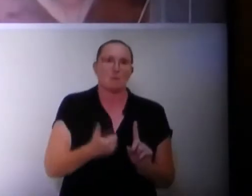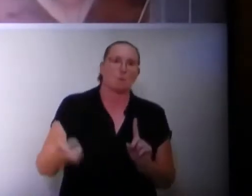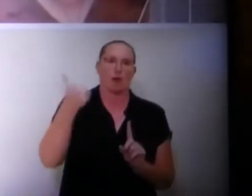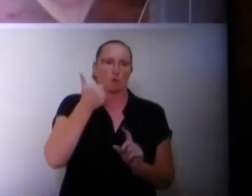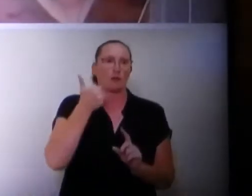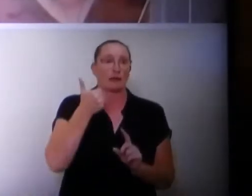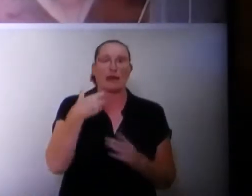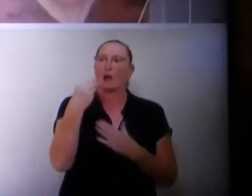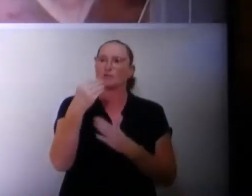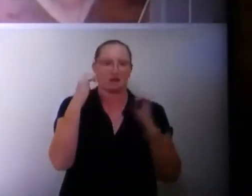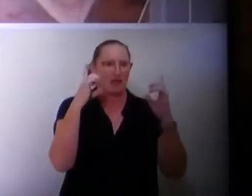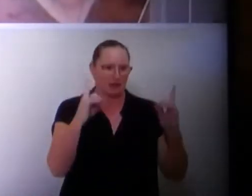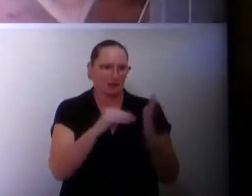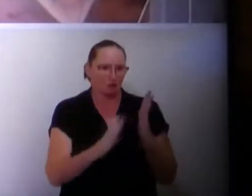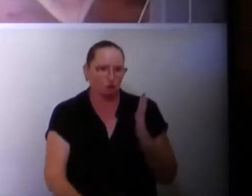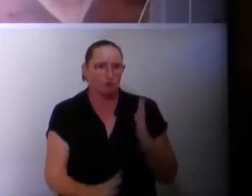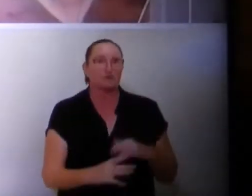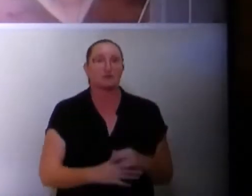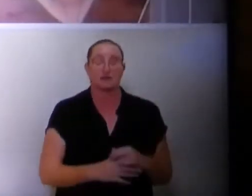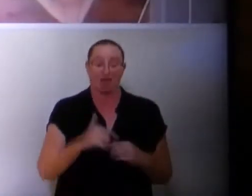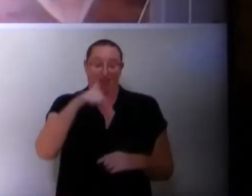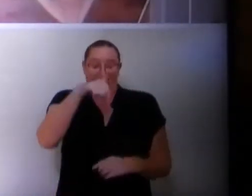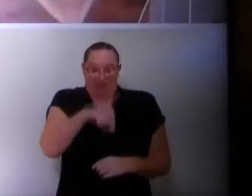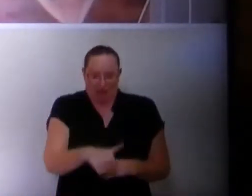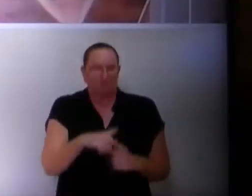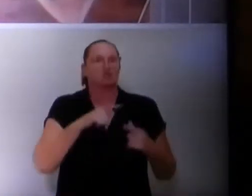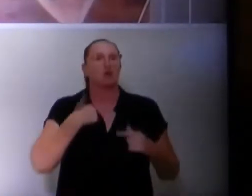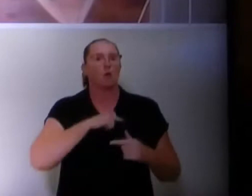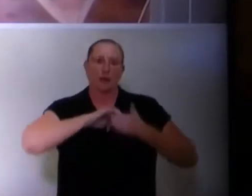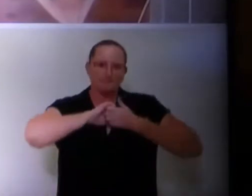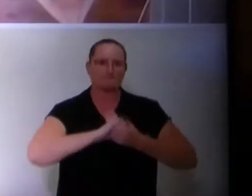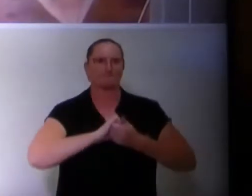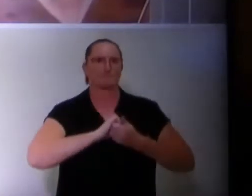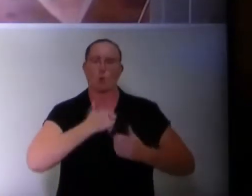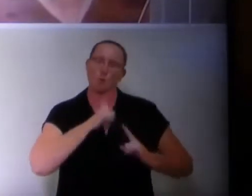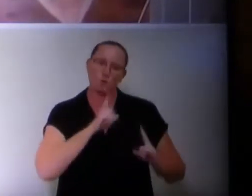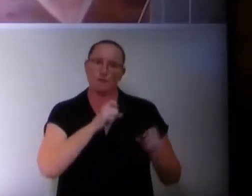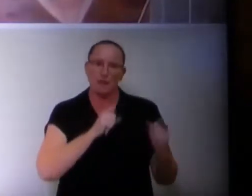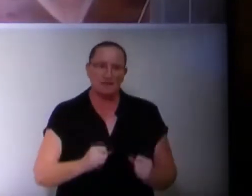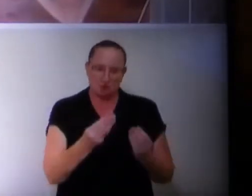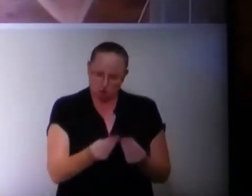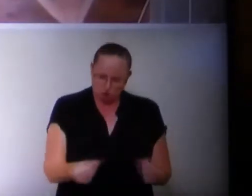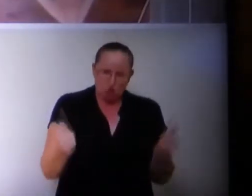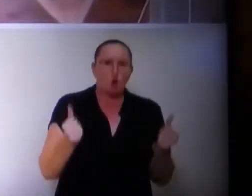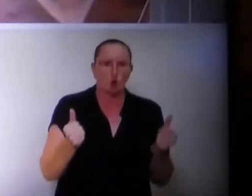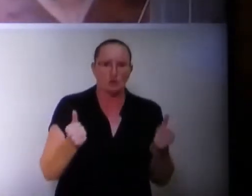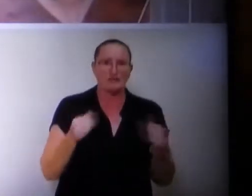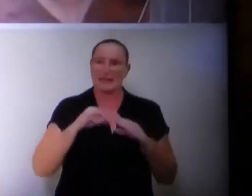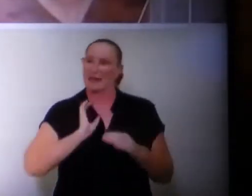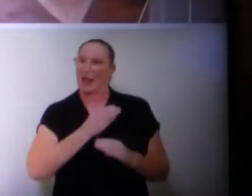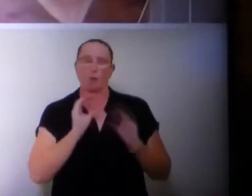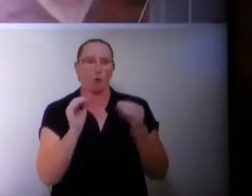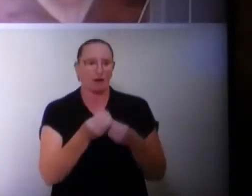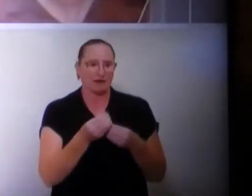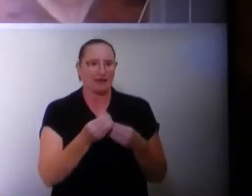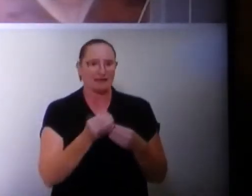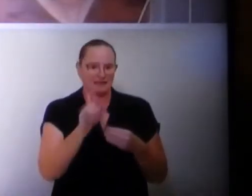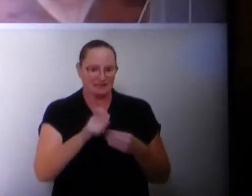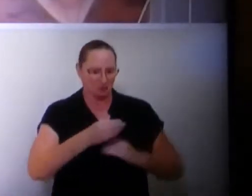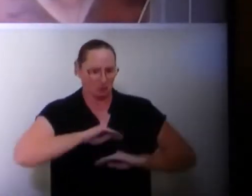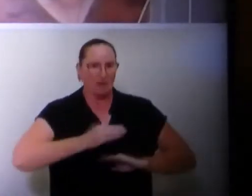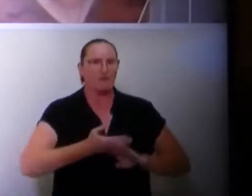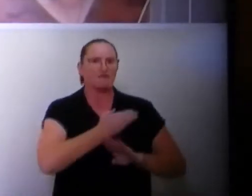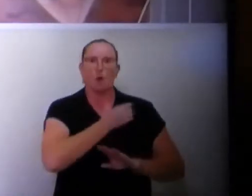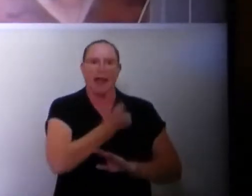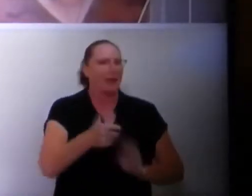priority outside of educating our students. In this, we stand united. We strongly believe there are solutions that ask that our organizations meet before any policy